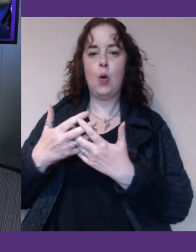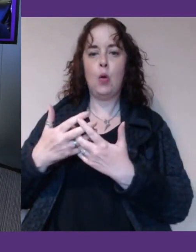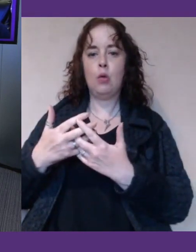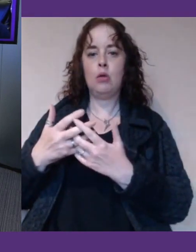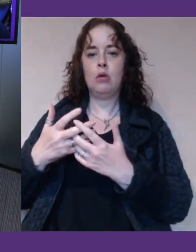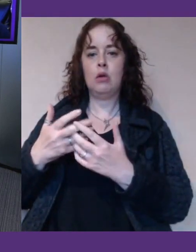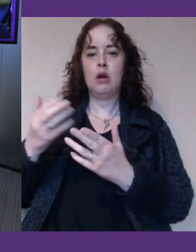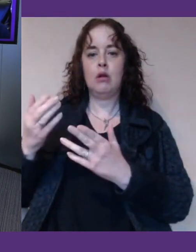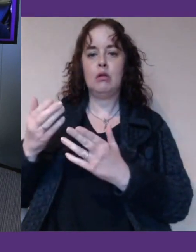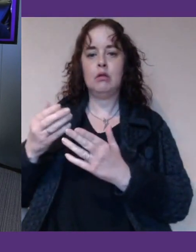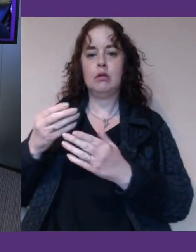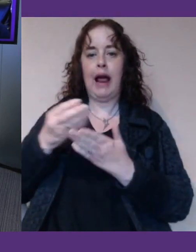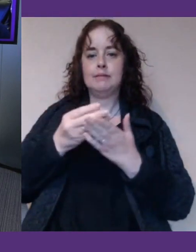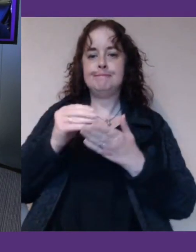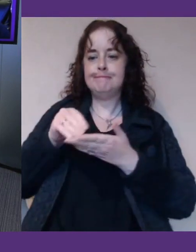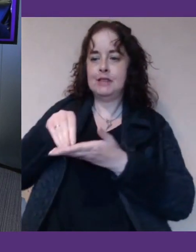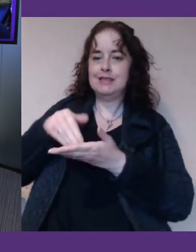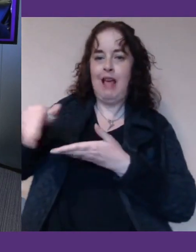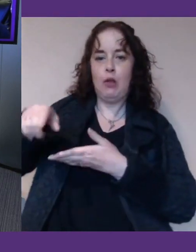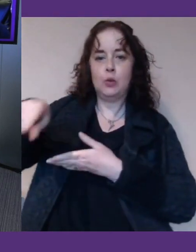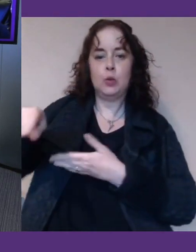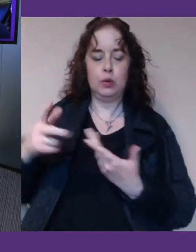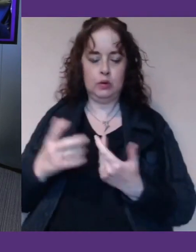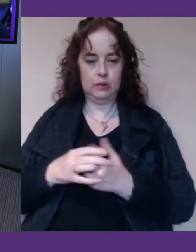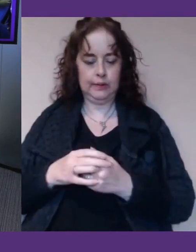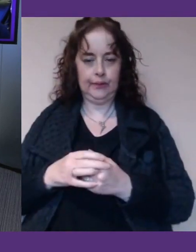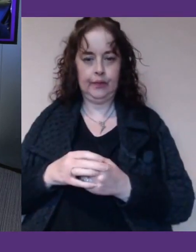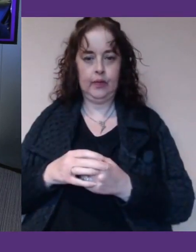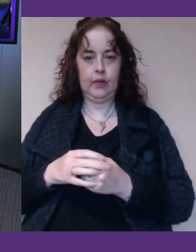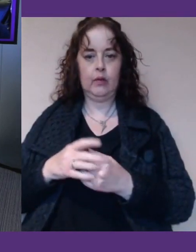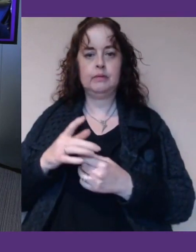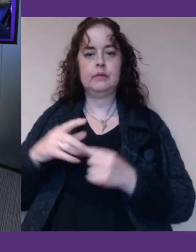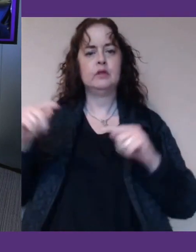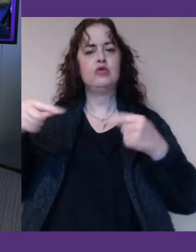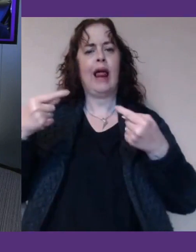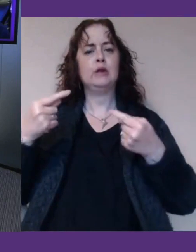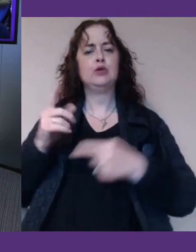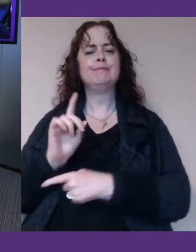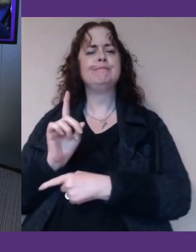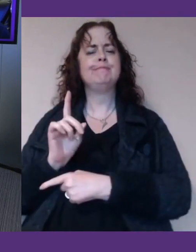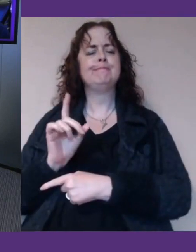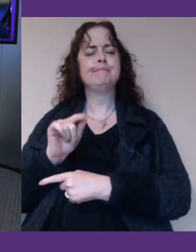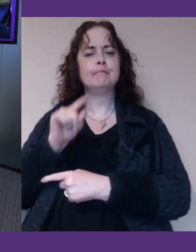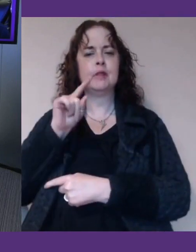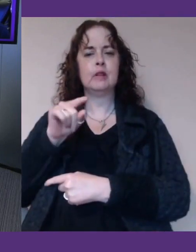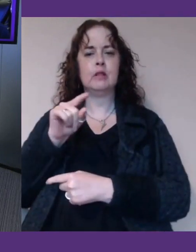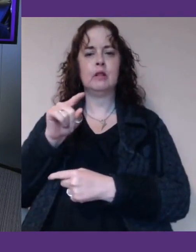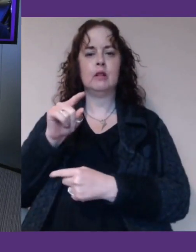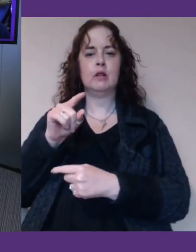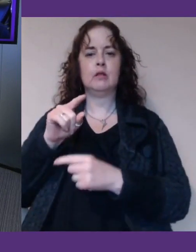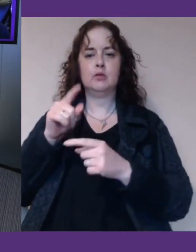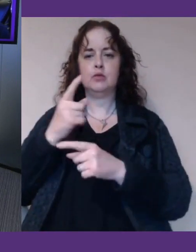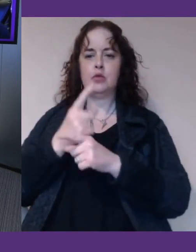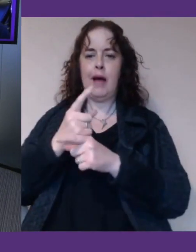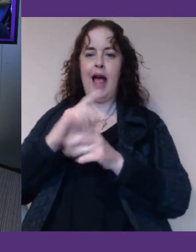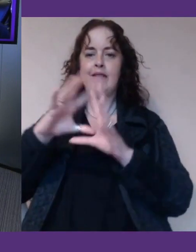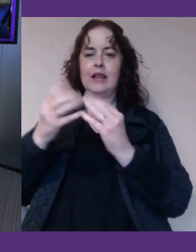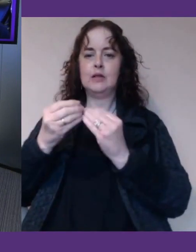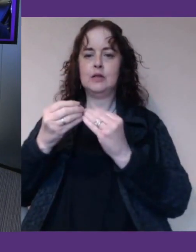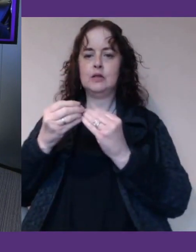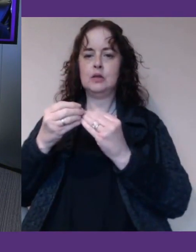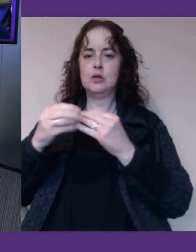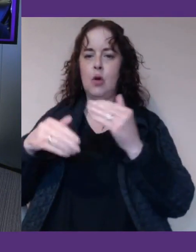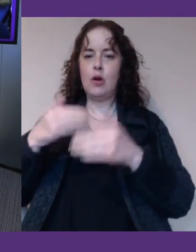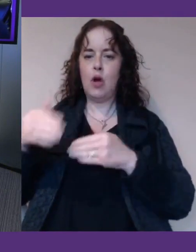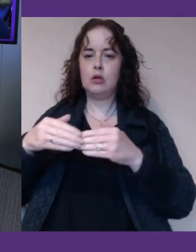angle on it. And it's I guess the challenge is, it's pretty much talking about everything that's going on and broadly under the policy banner of all that